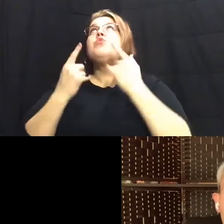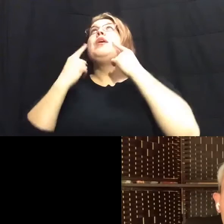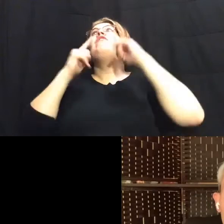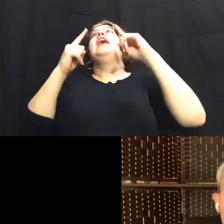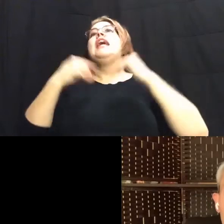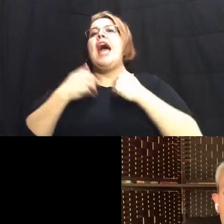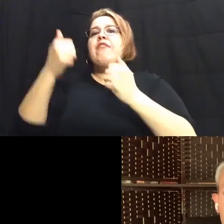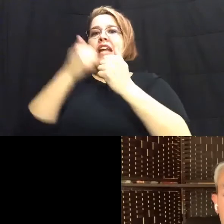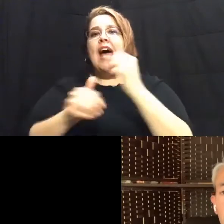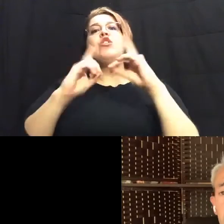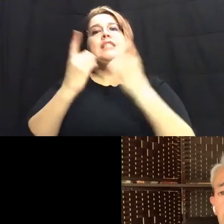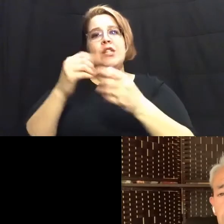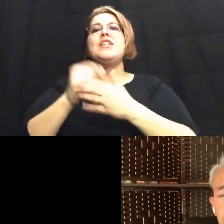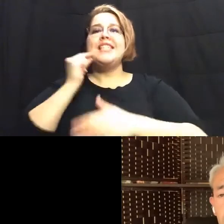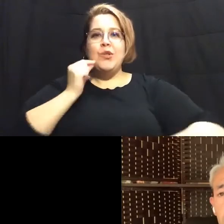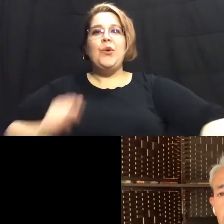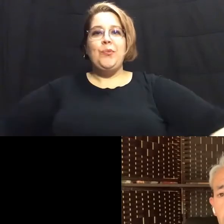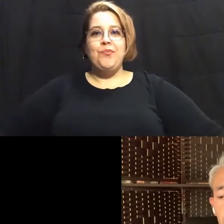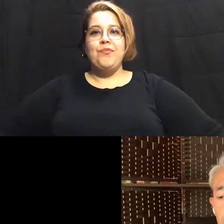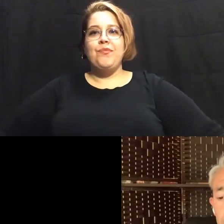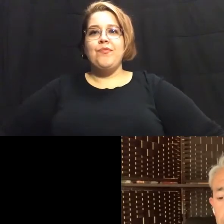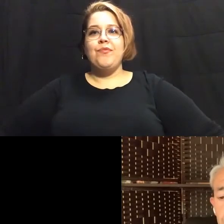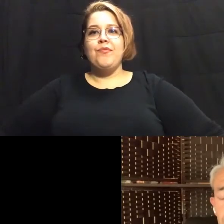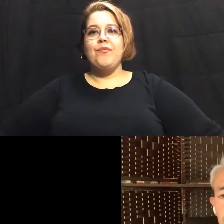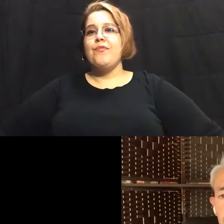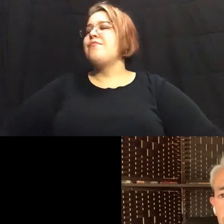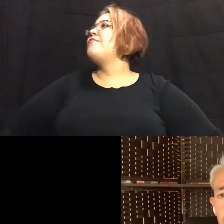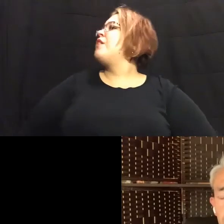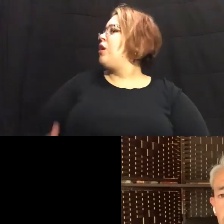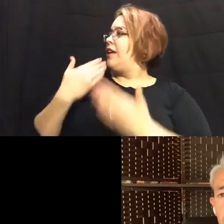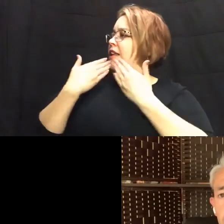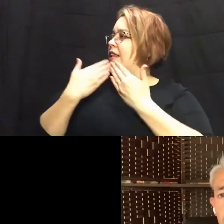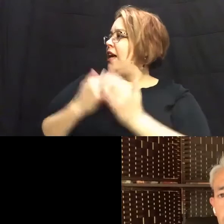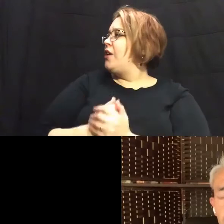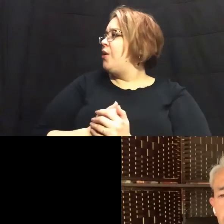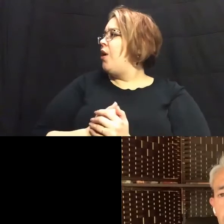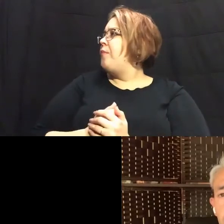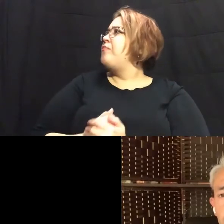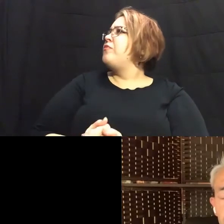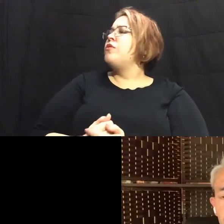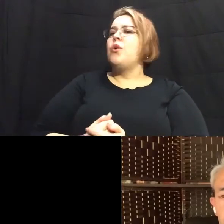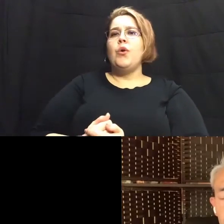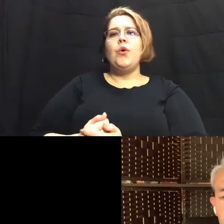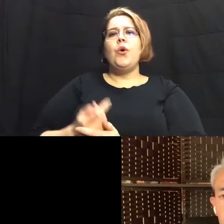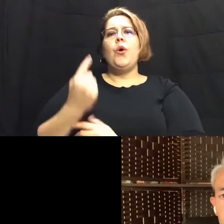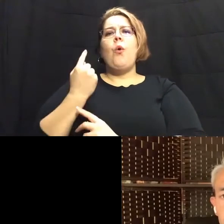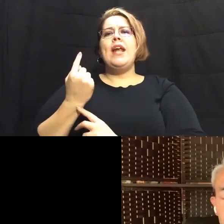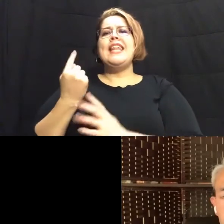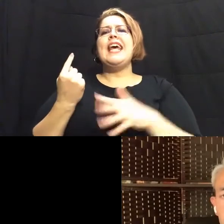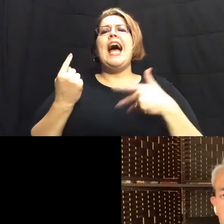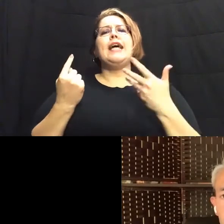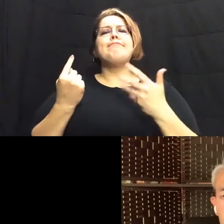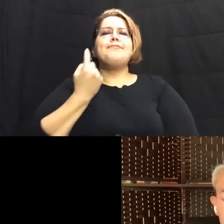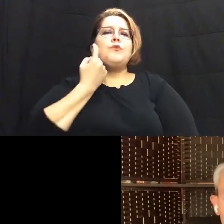every single district in san antonio all right that's it very good um one of the um latest